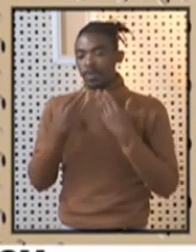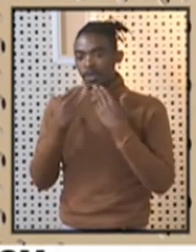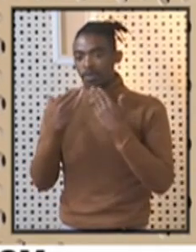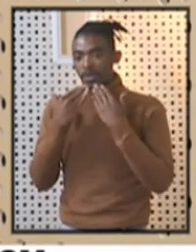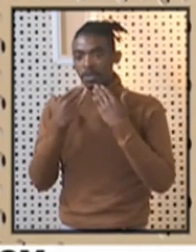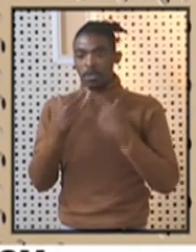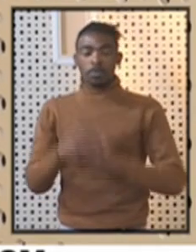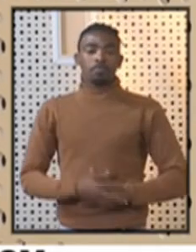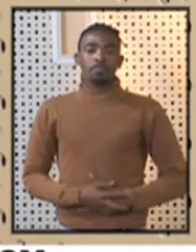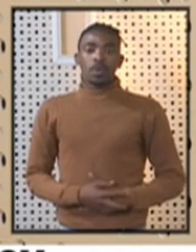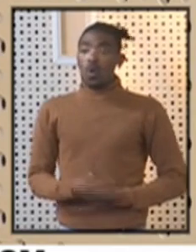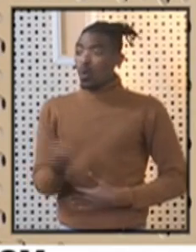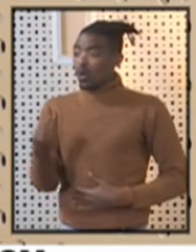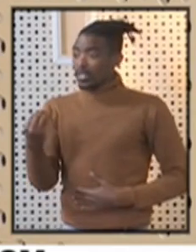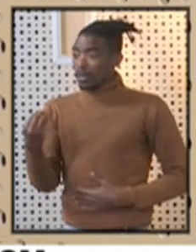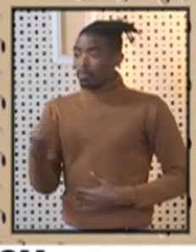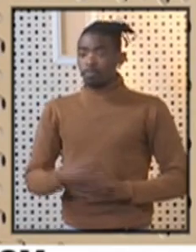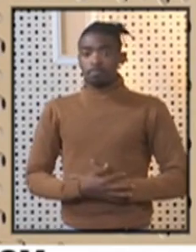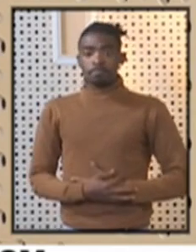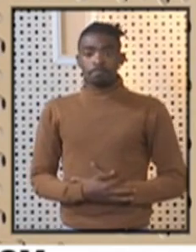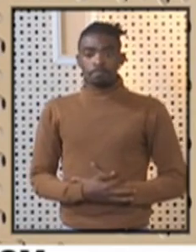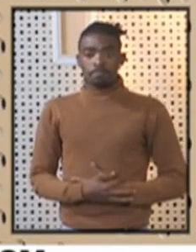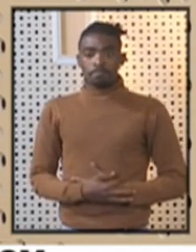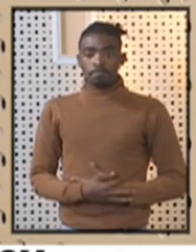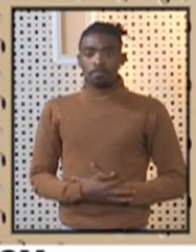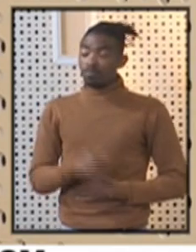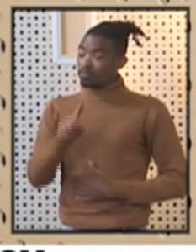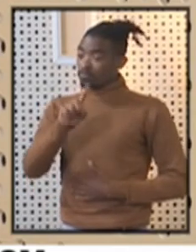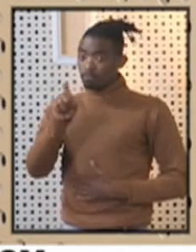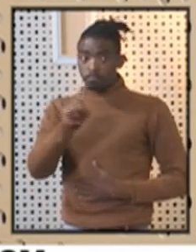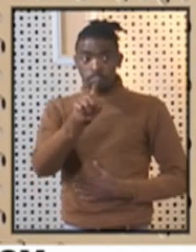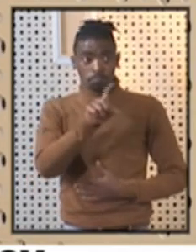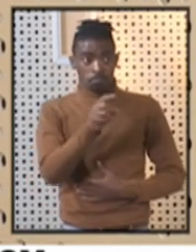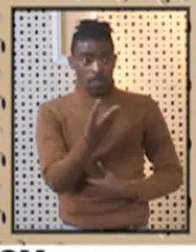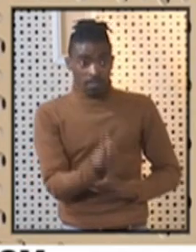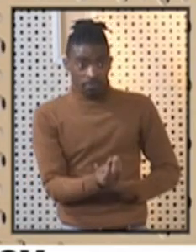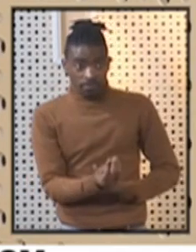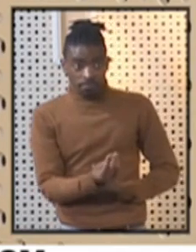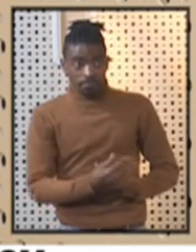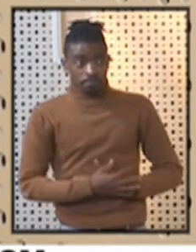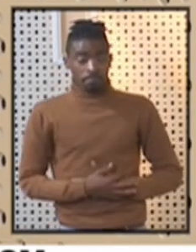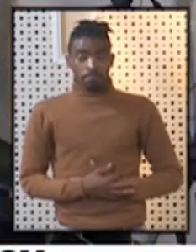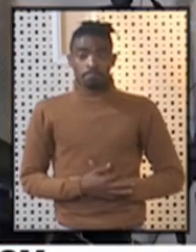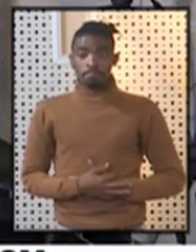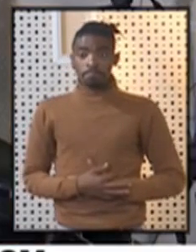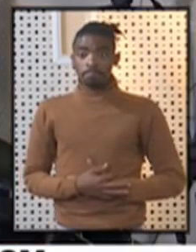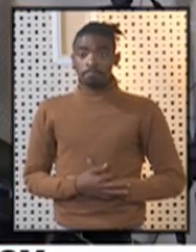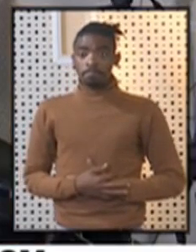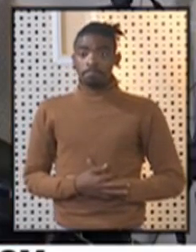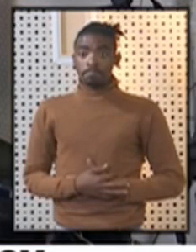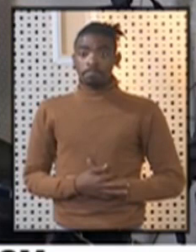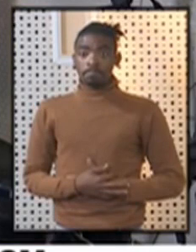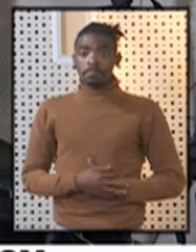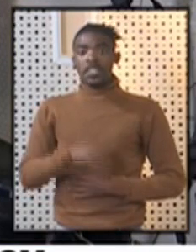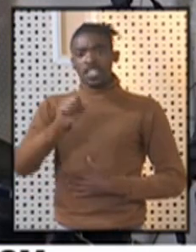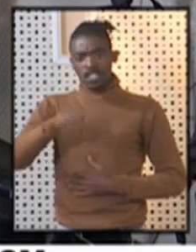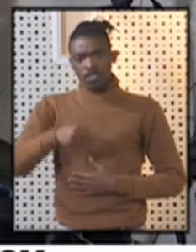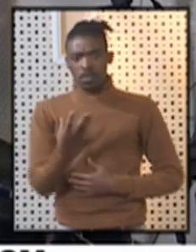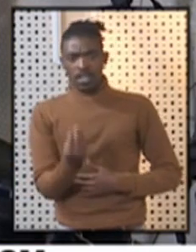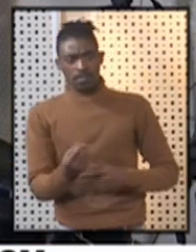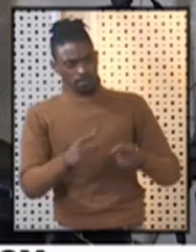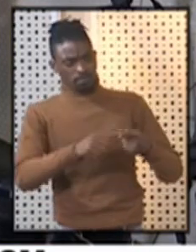us check on the WhatsApp lines. Do we have any questions? Thanks, Chair. We have Charlotte from